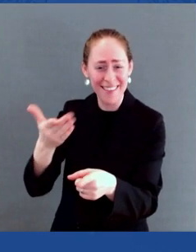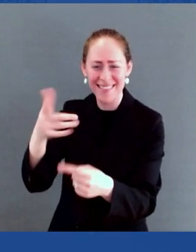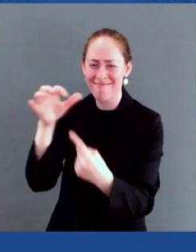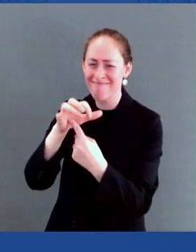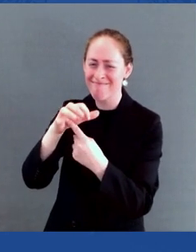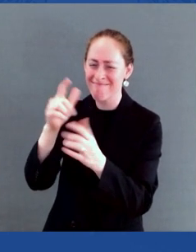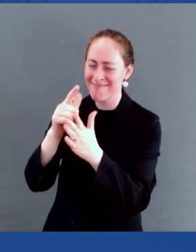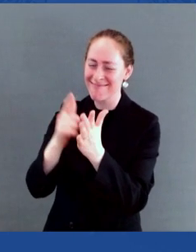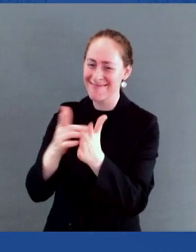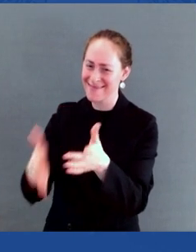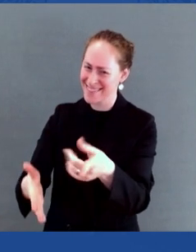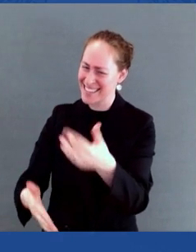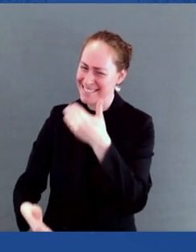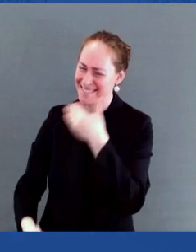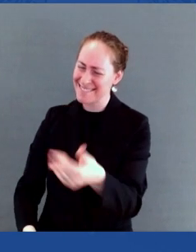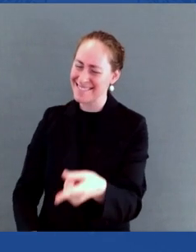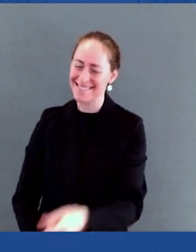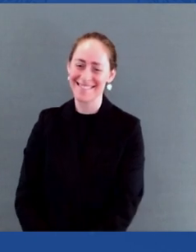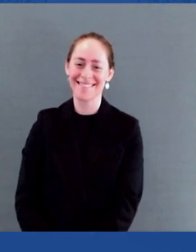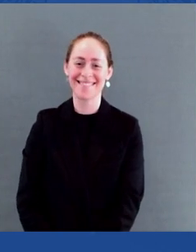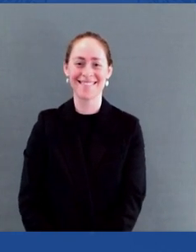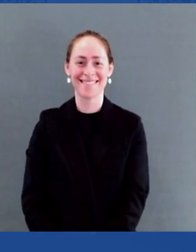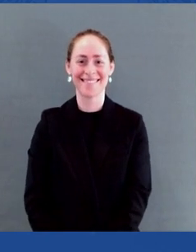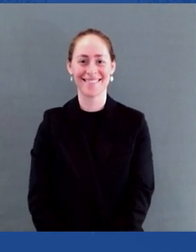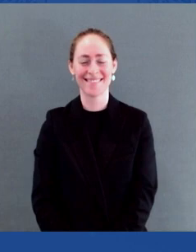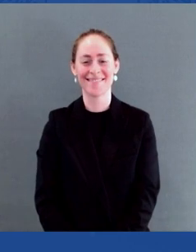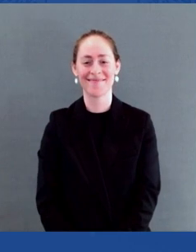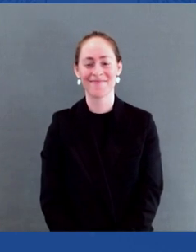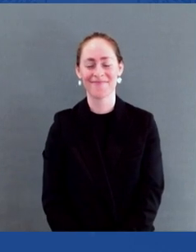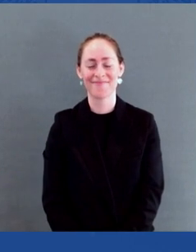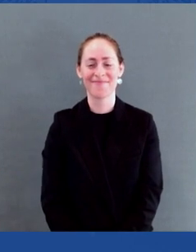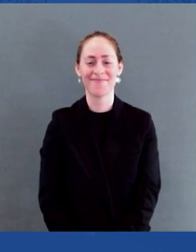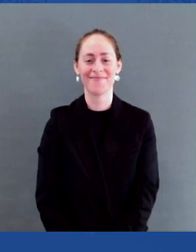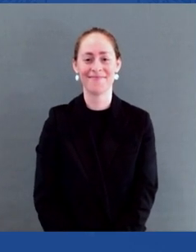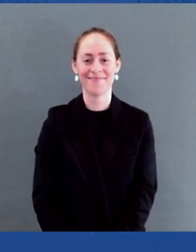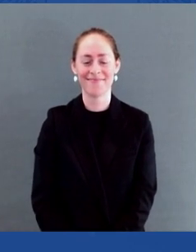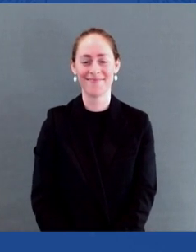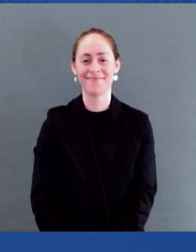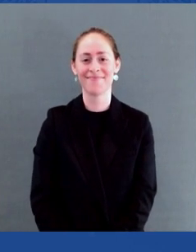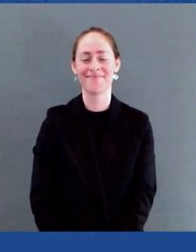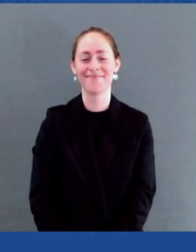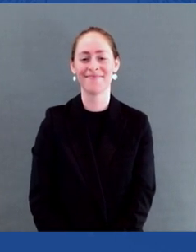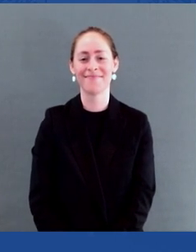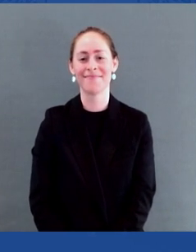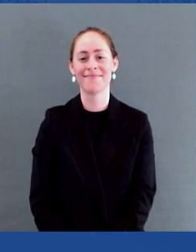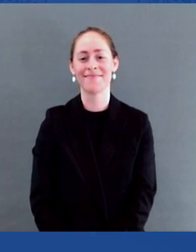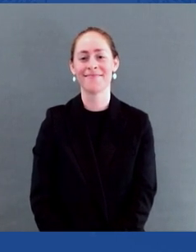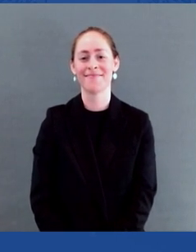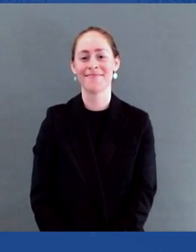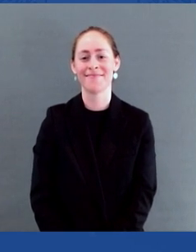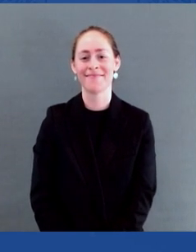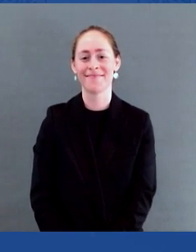And I thank him for being here. And, Mr. Secretary, thank you for your leadership of HHS.